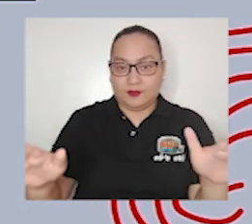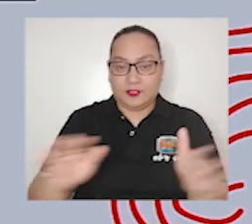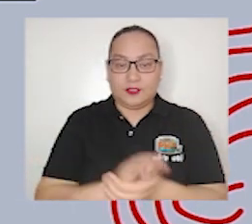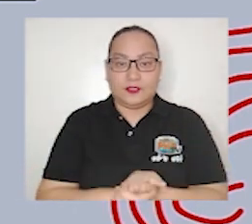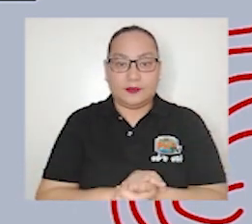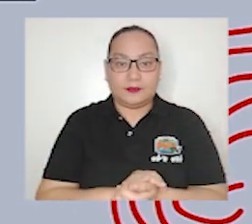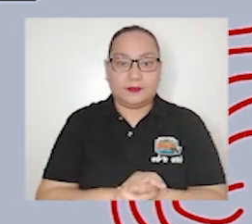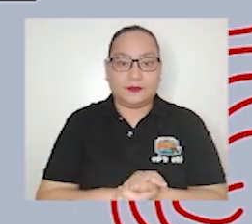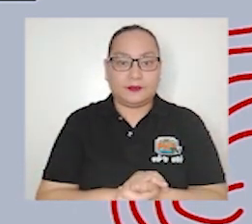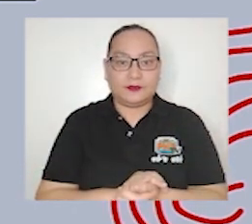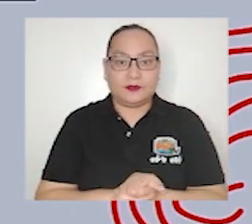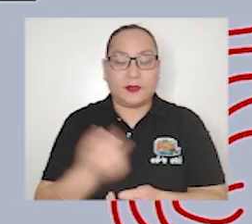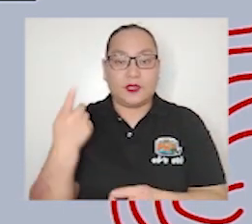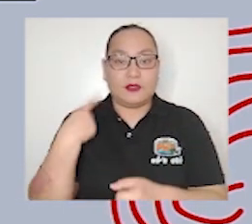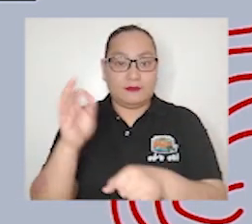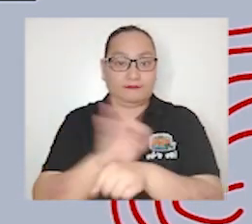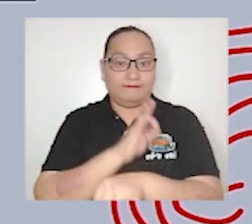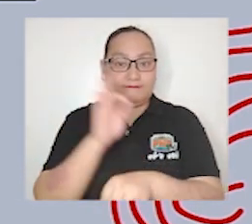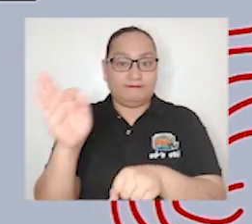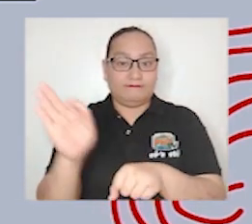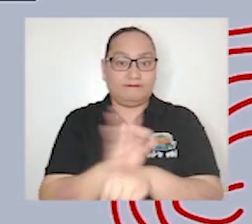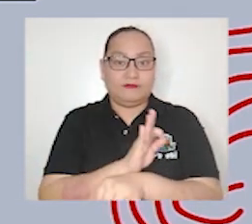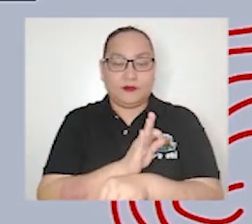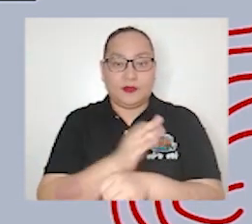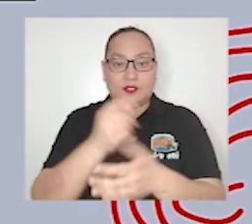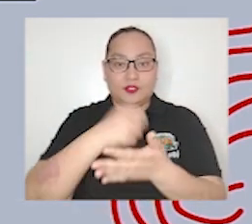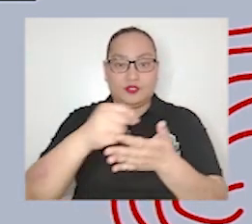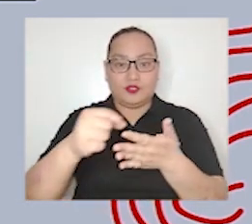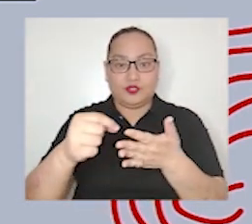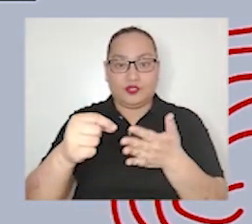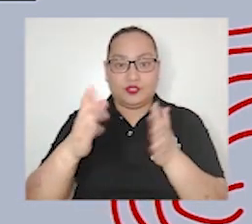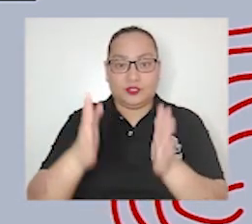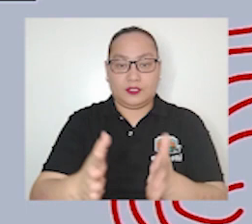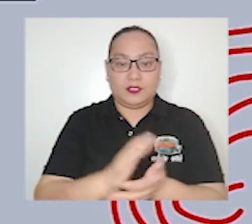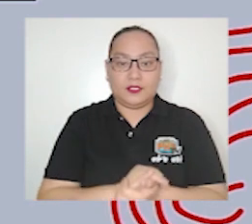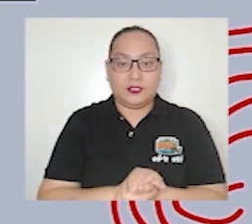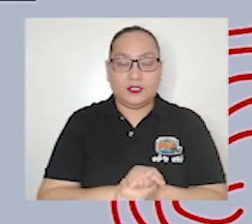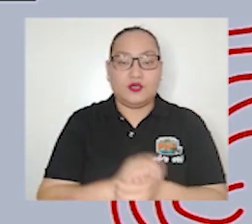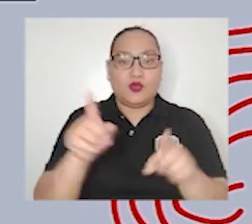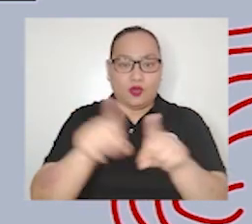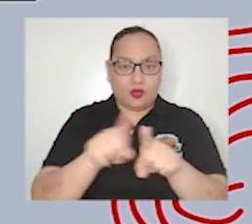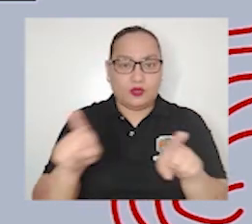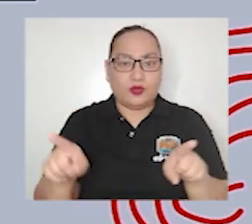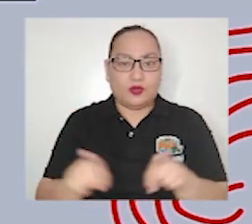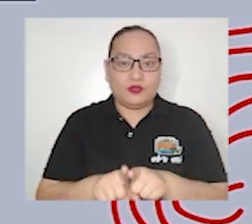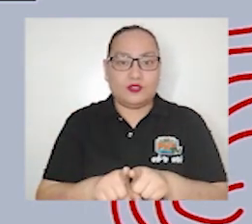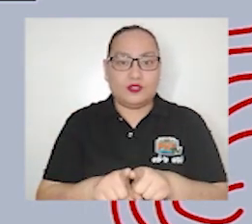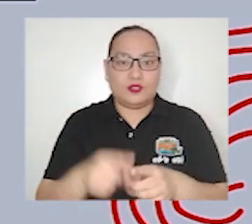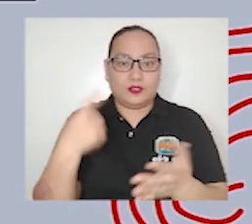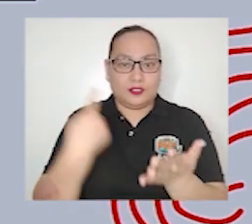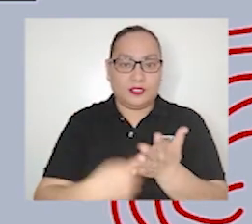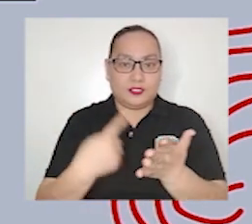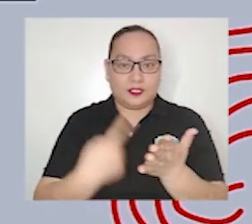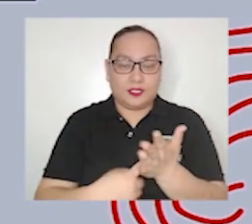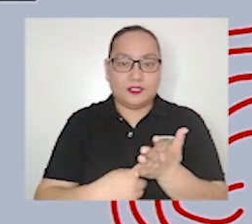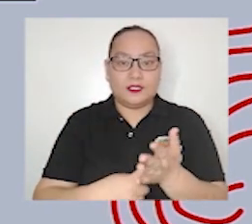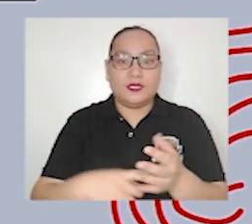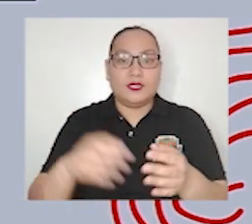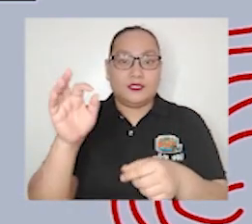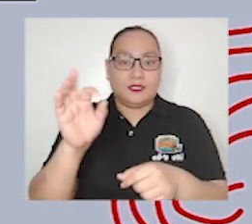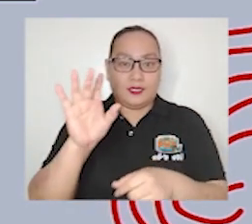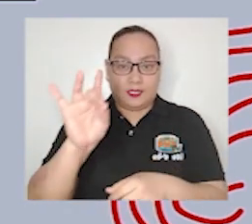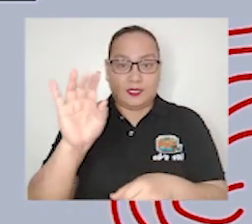did that step with the functions of the journalist we also discussed the eight functions of journalism